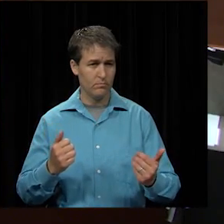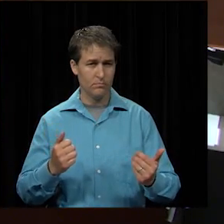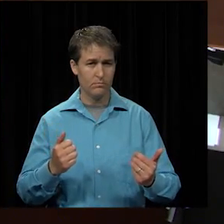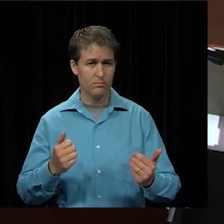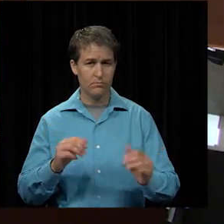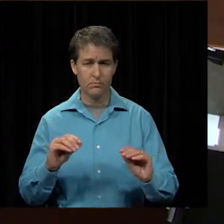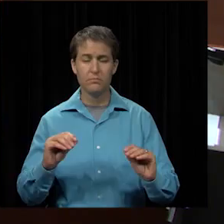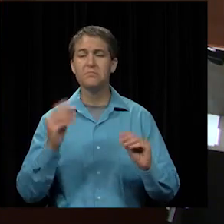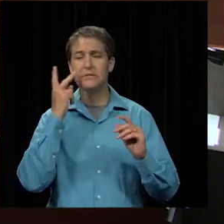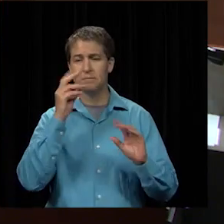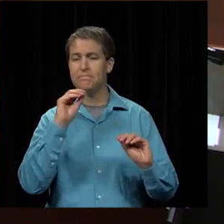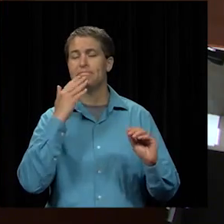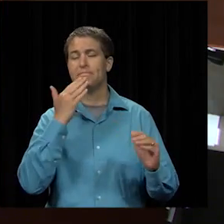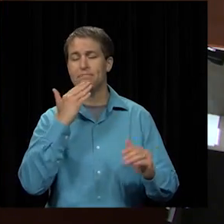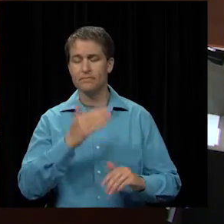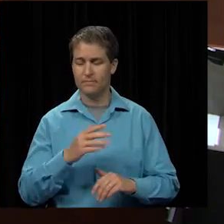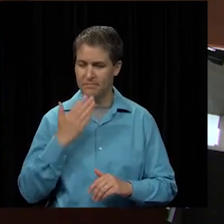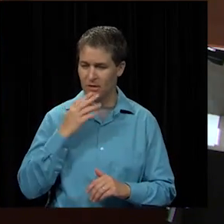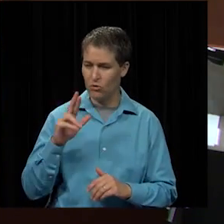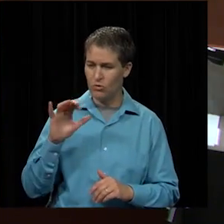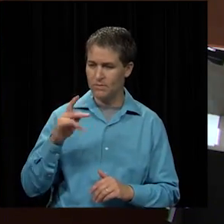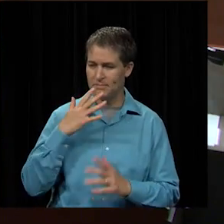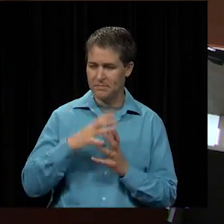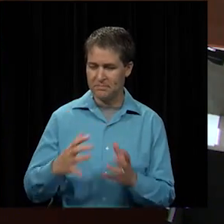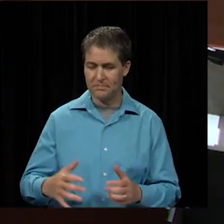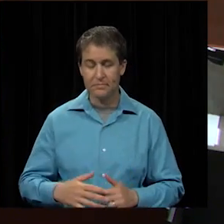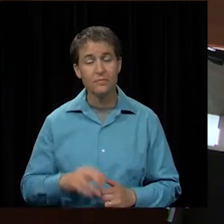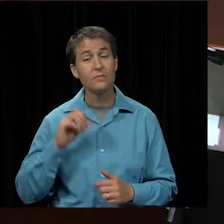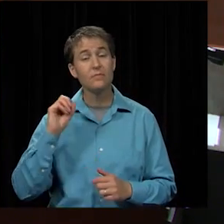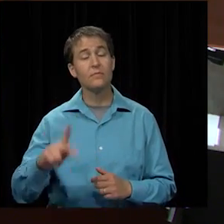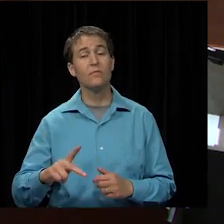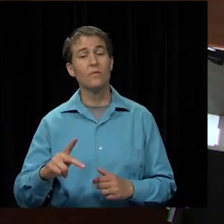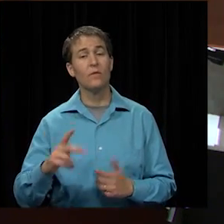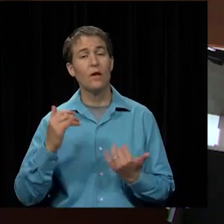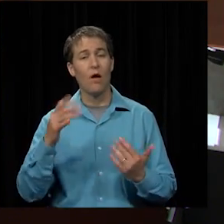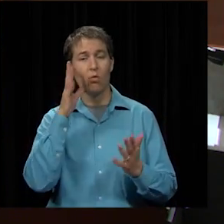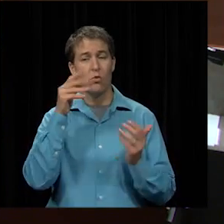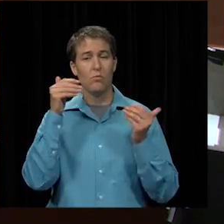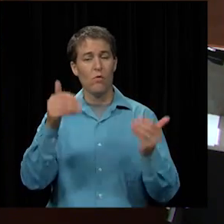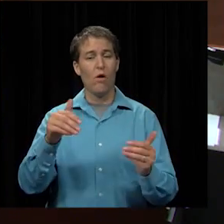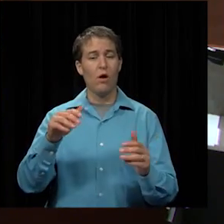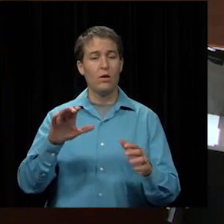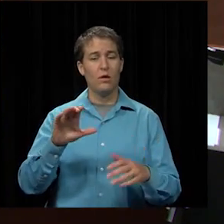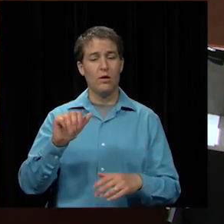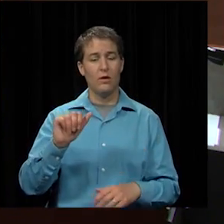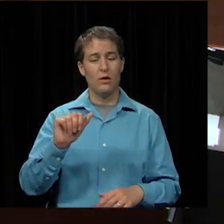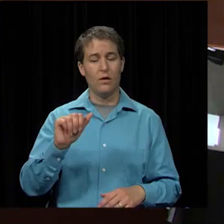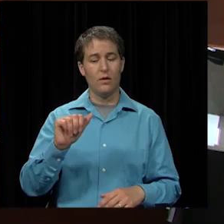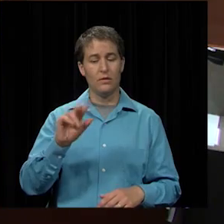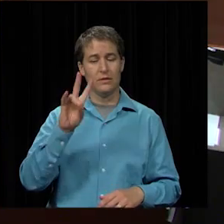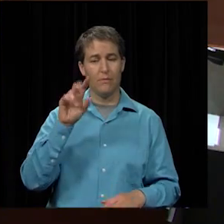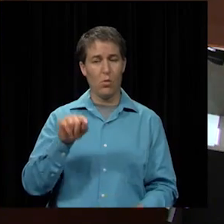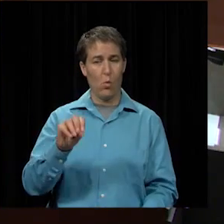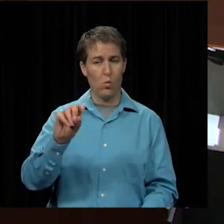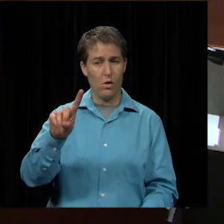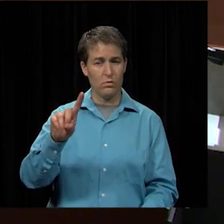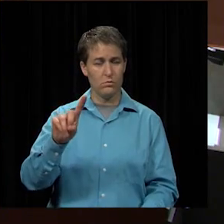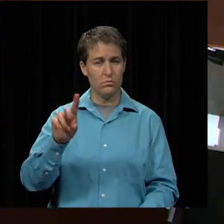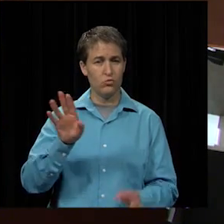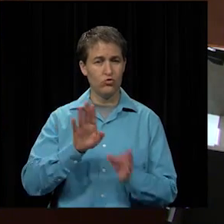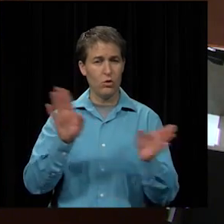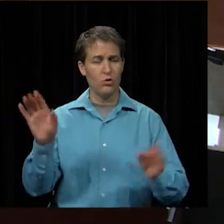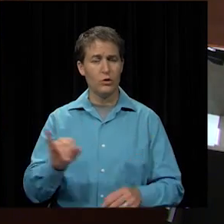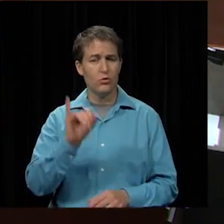Seeing none, thank you. Thank you, Rick, very much. Okay. We will move on to action item 7.01, general insurance